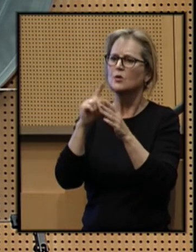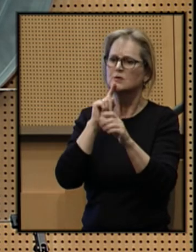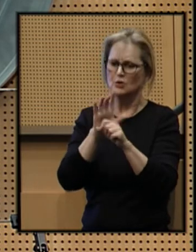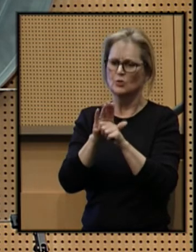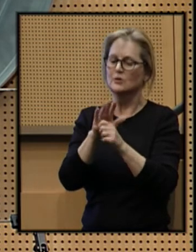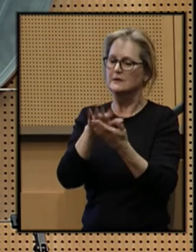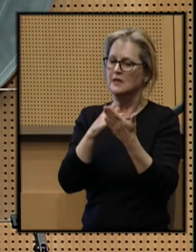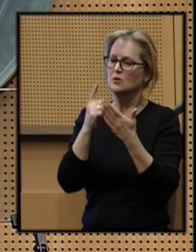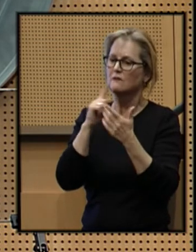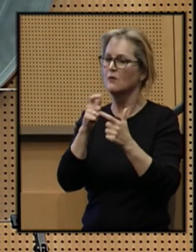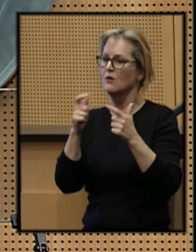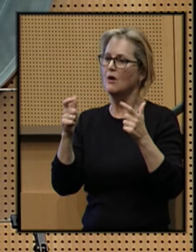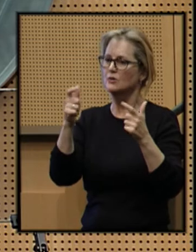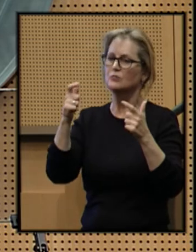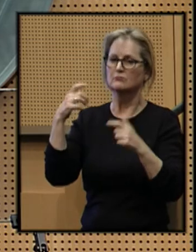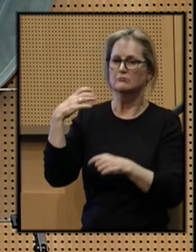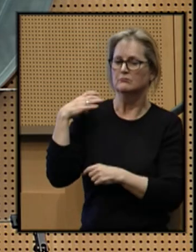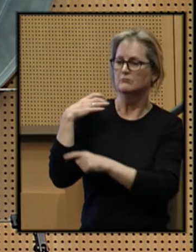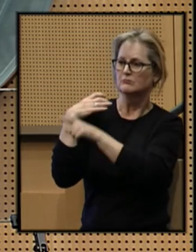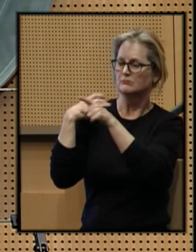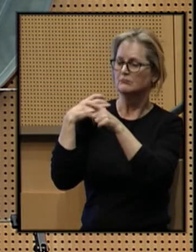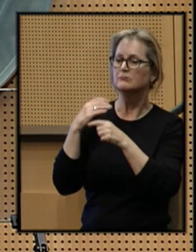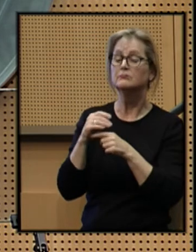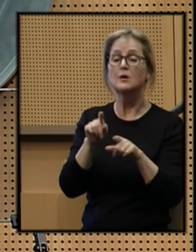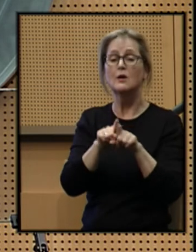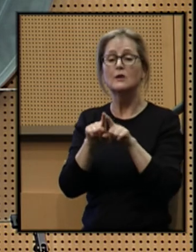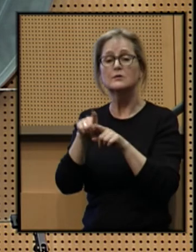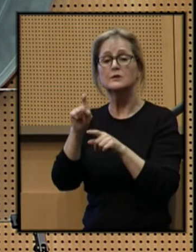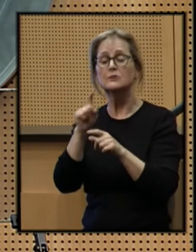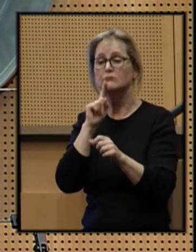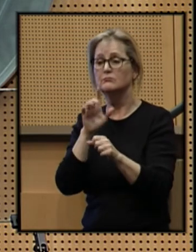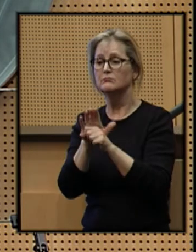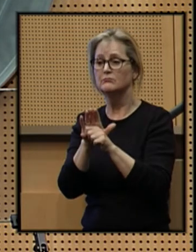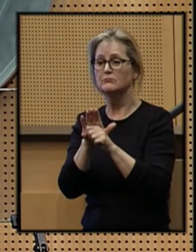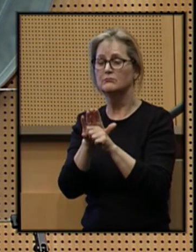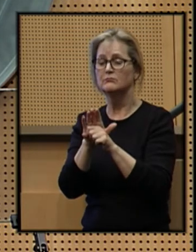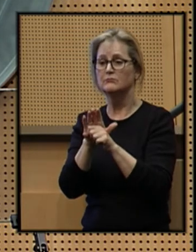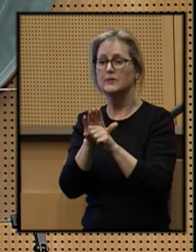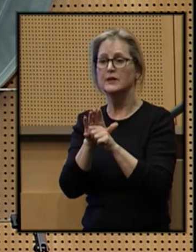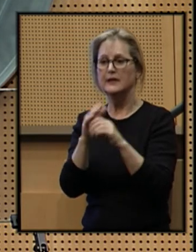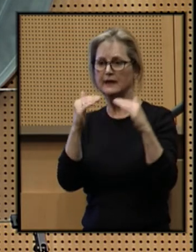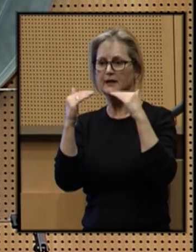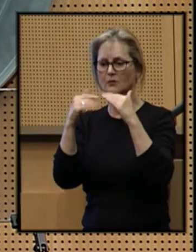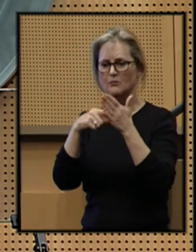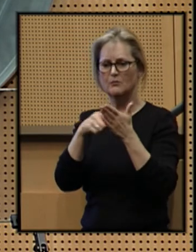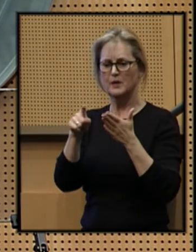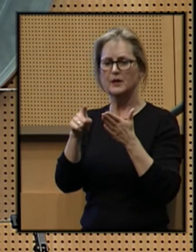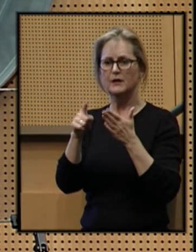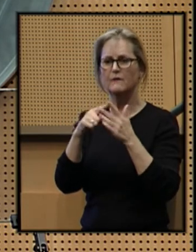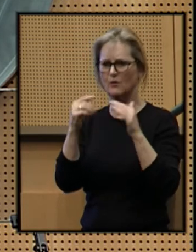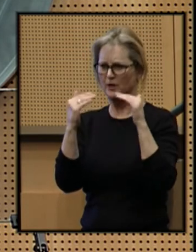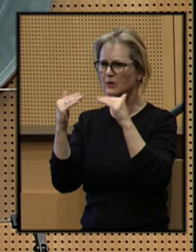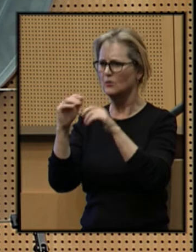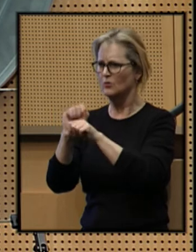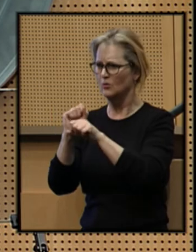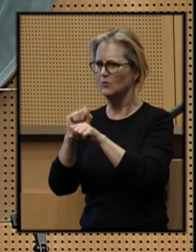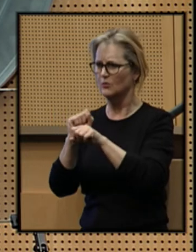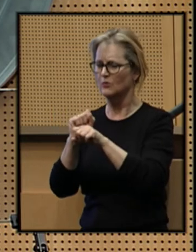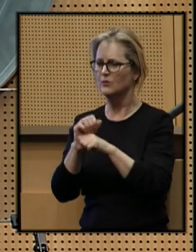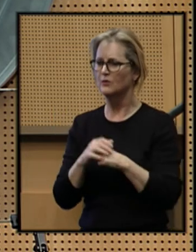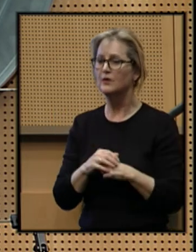for larger employers. We also need to ensure equal pay for equal work.